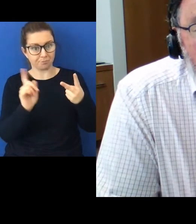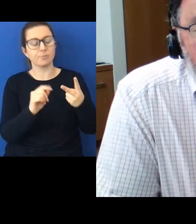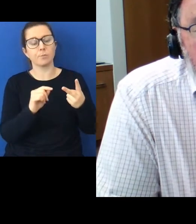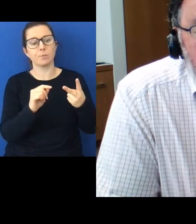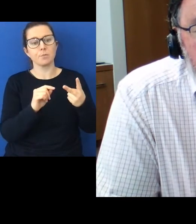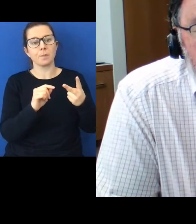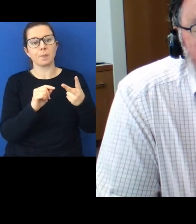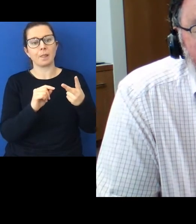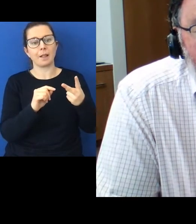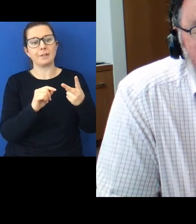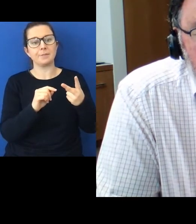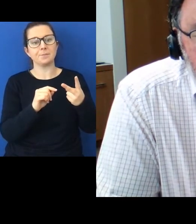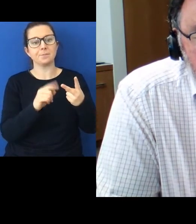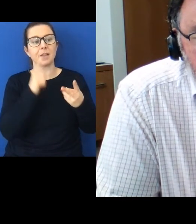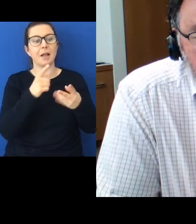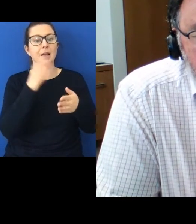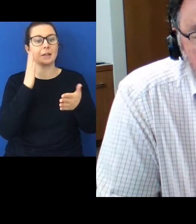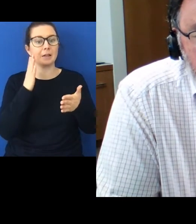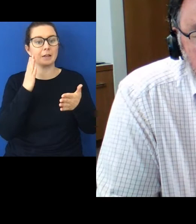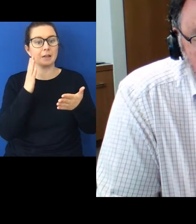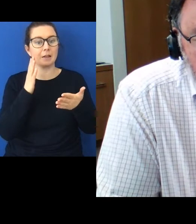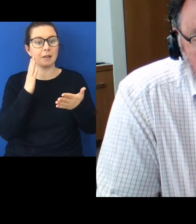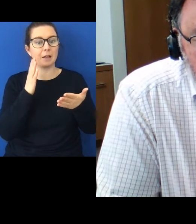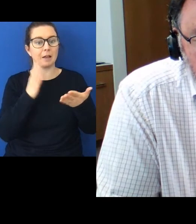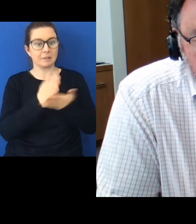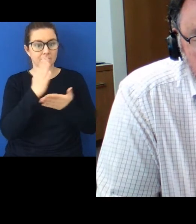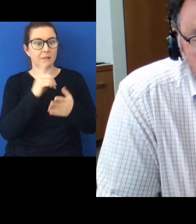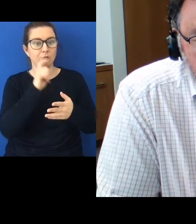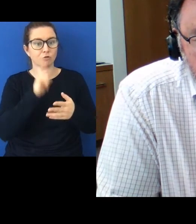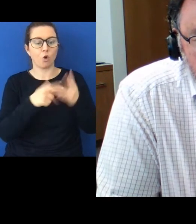the guarantee of all the rights and privileges of British subjects.